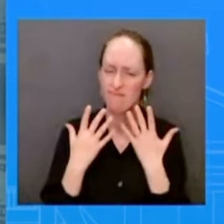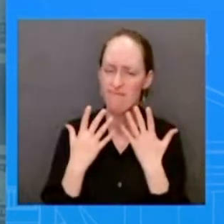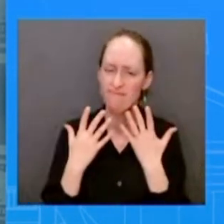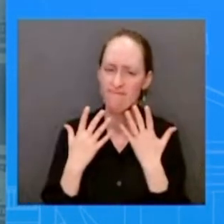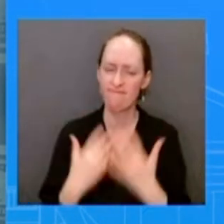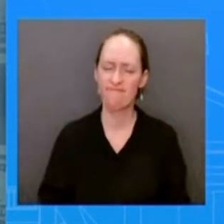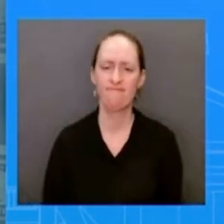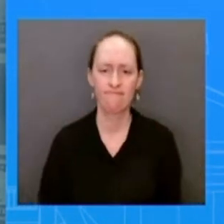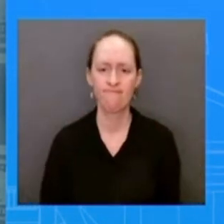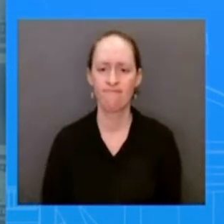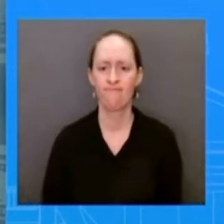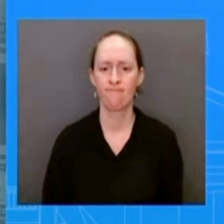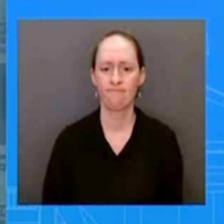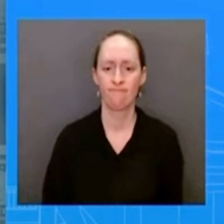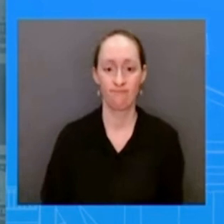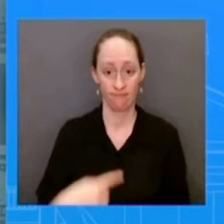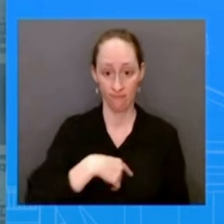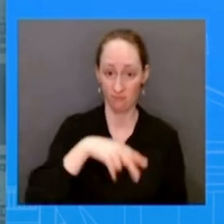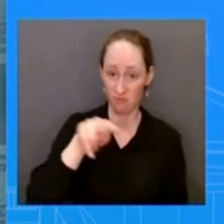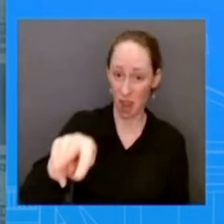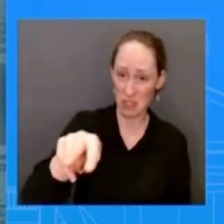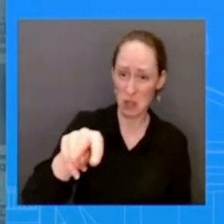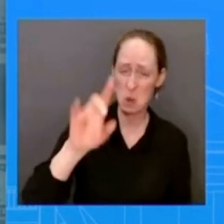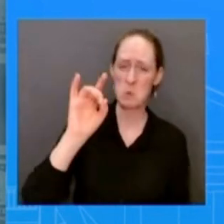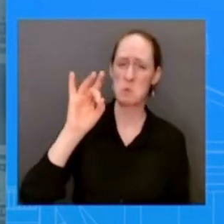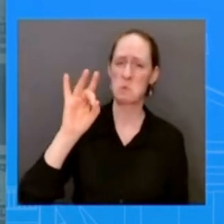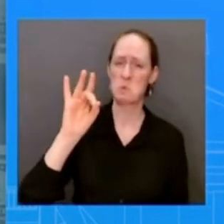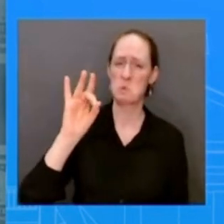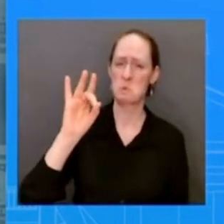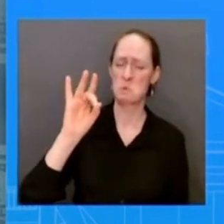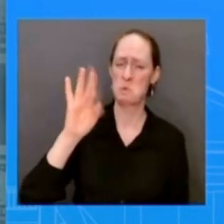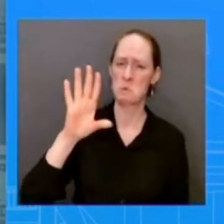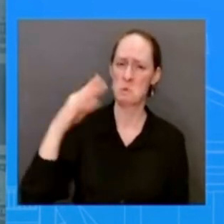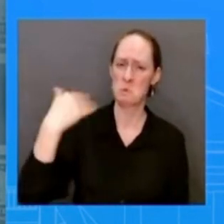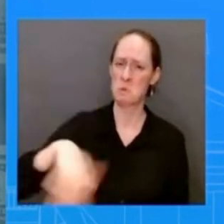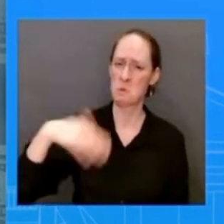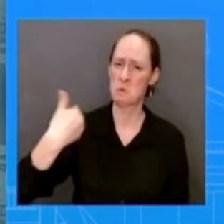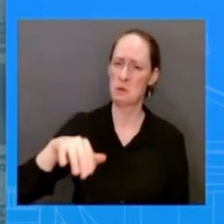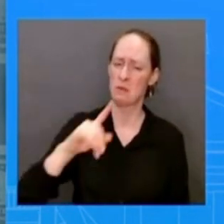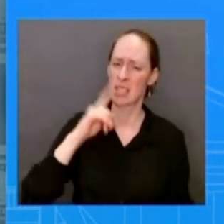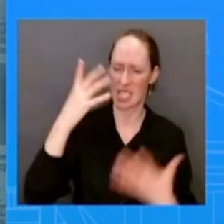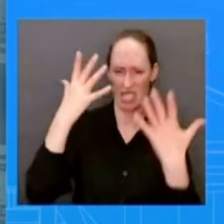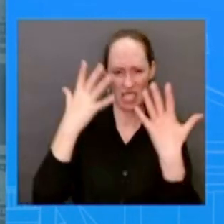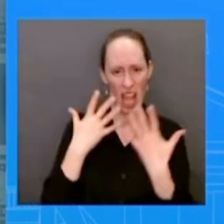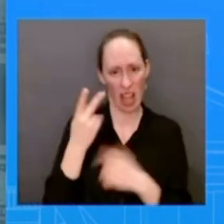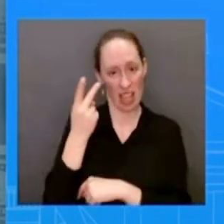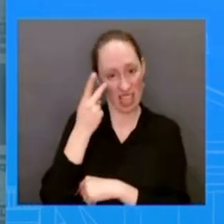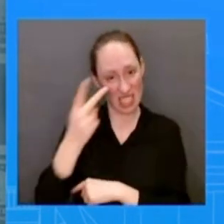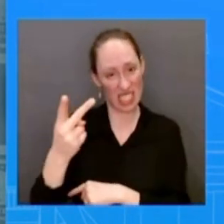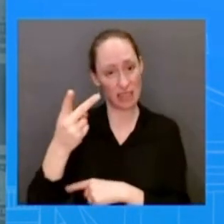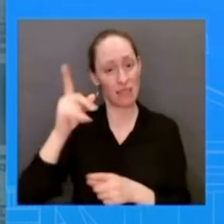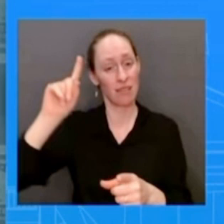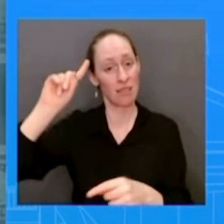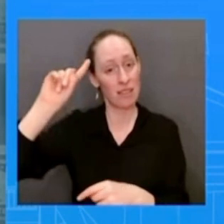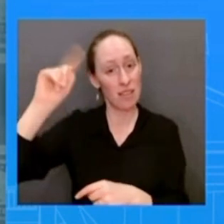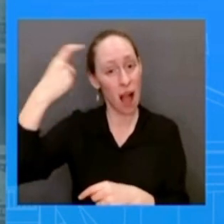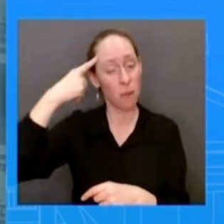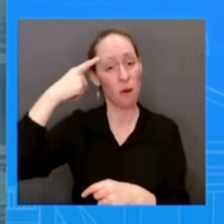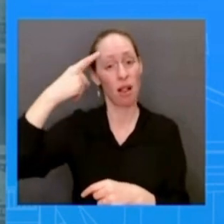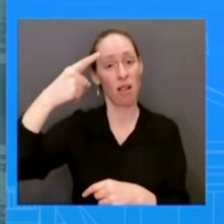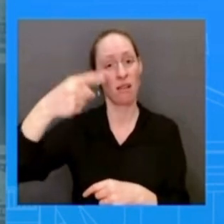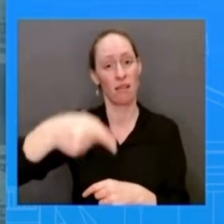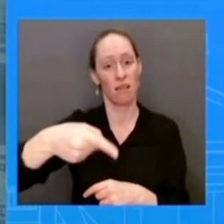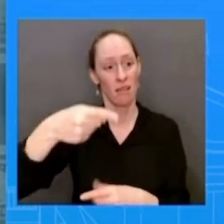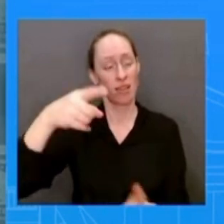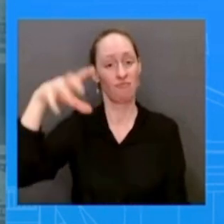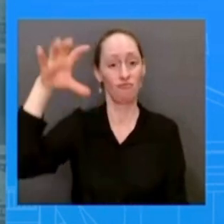how sad it was see an attack on the capitol which should not be happening in 2020 and uh we got